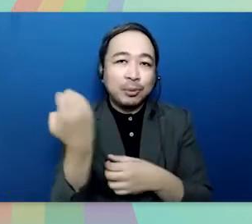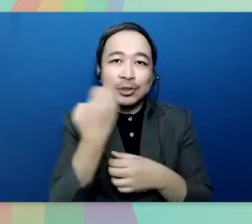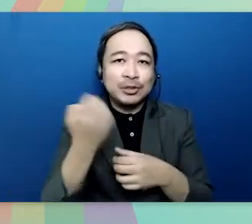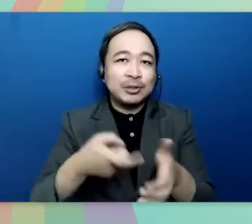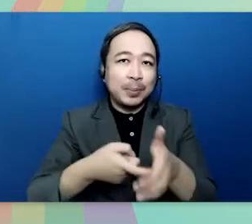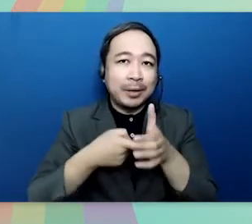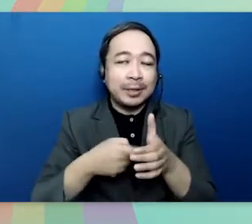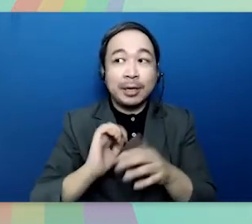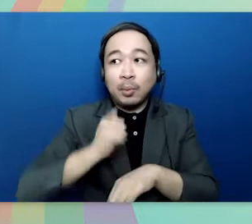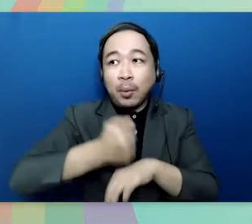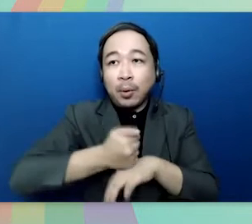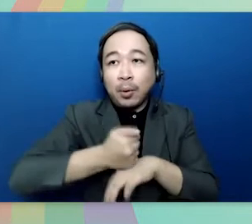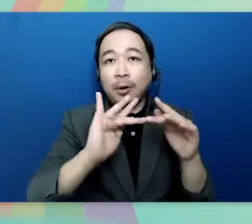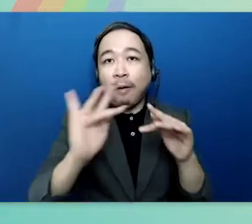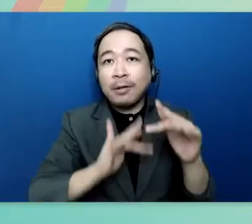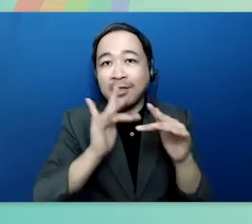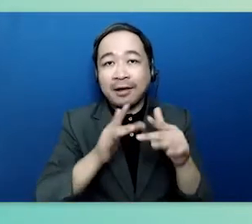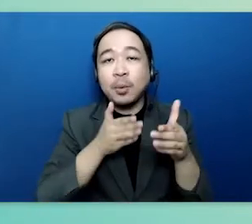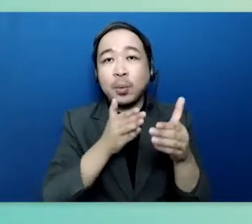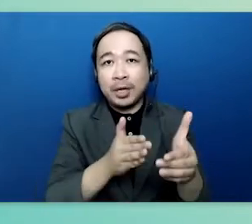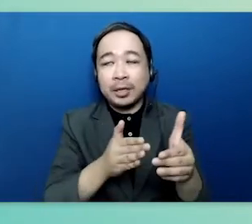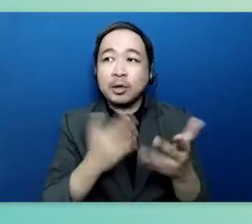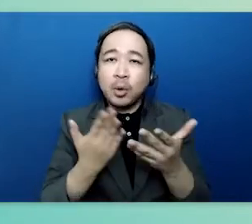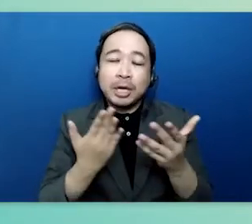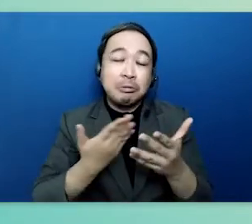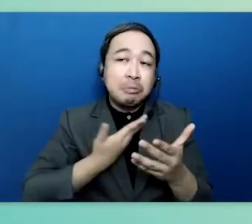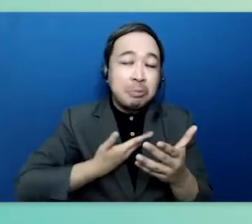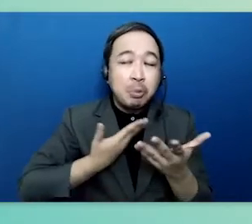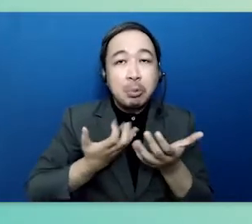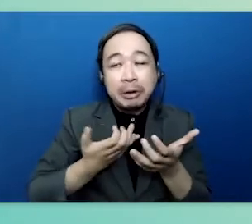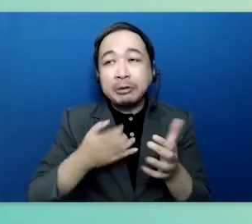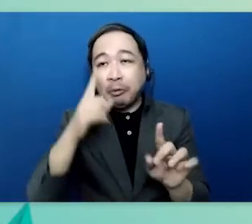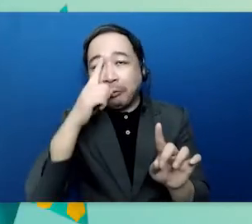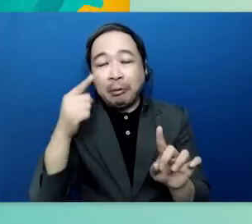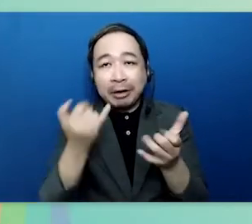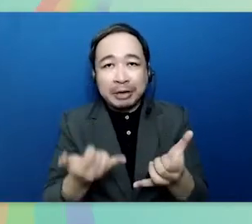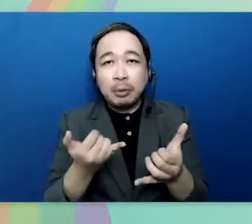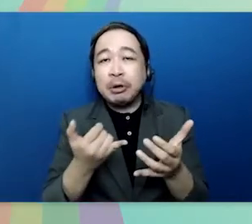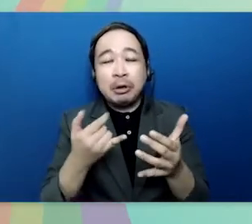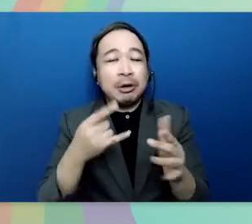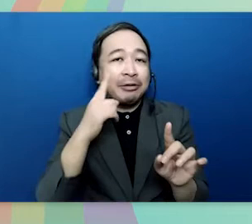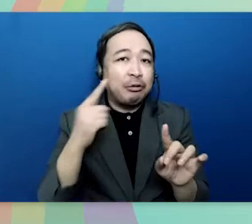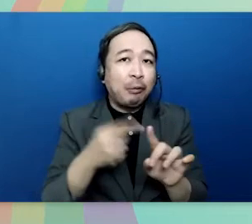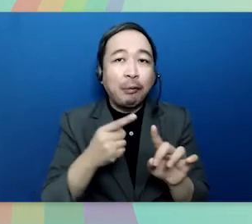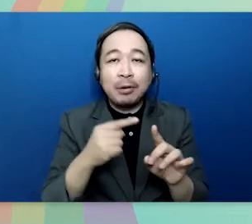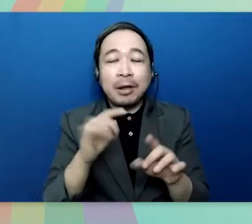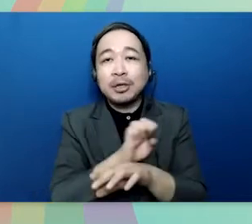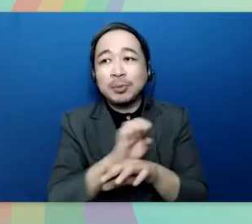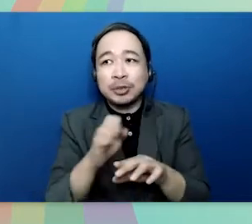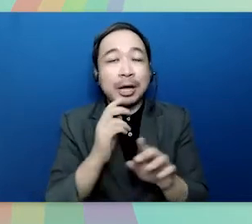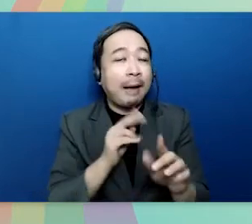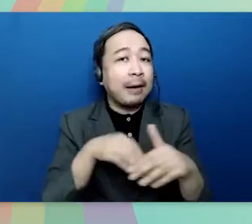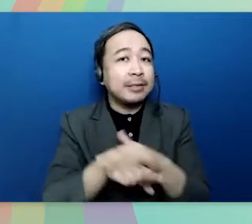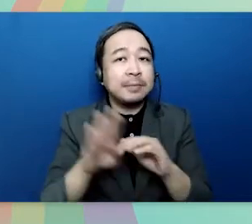we launch online portals which aspiring and existing entrepreneurs can easily access for business